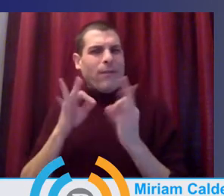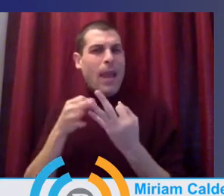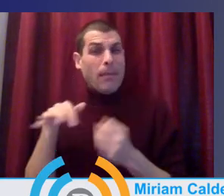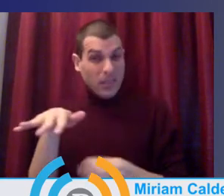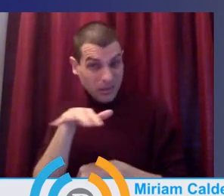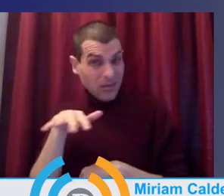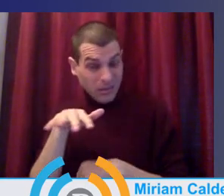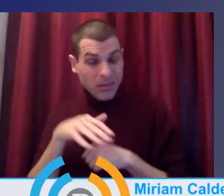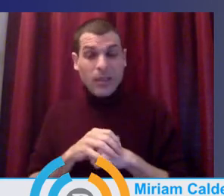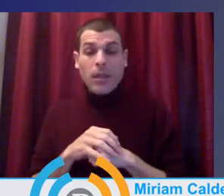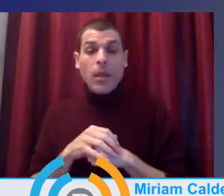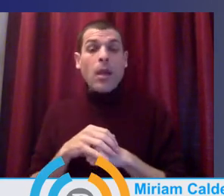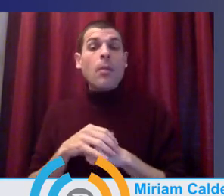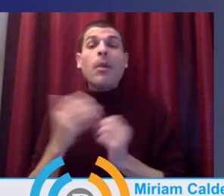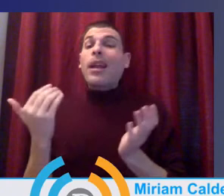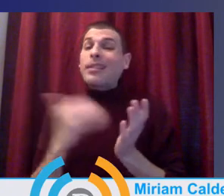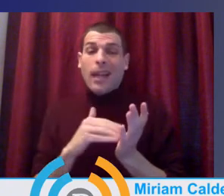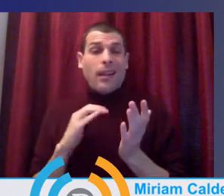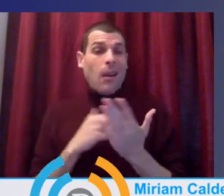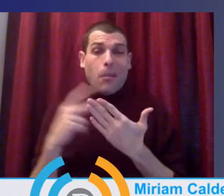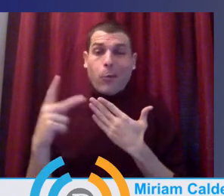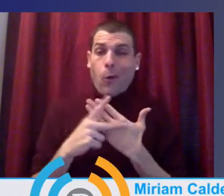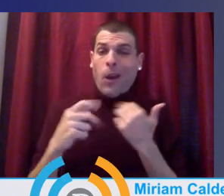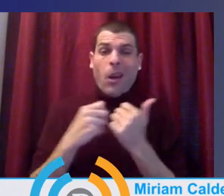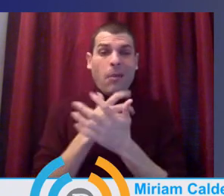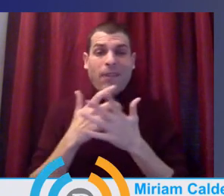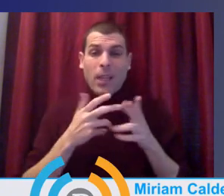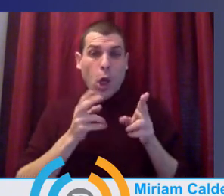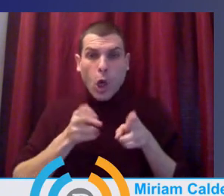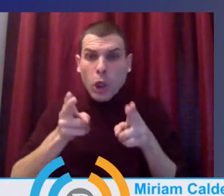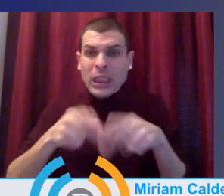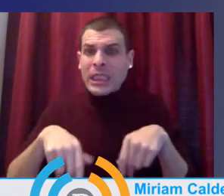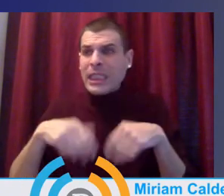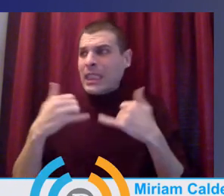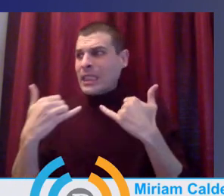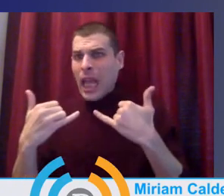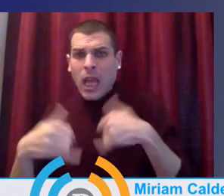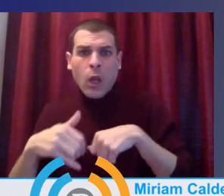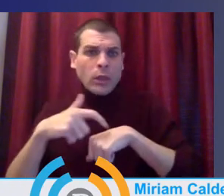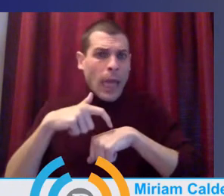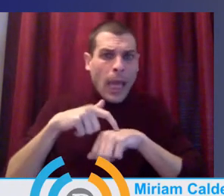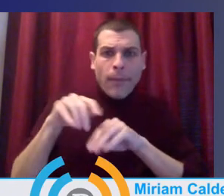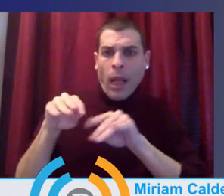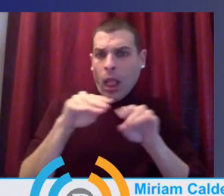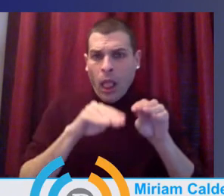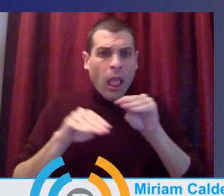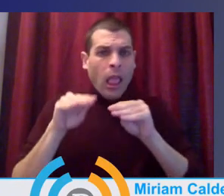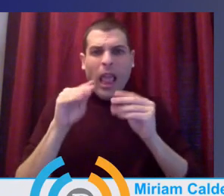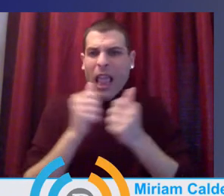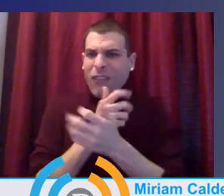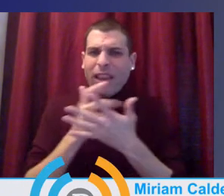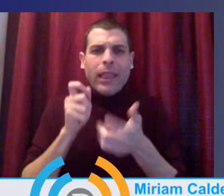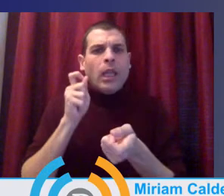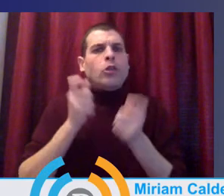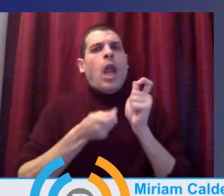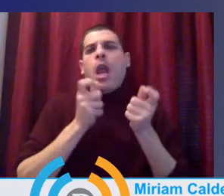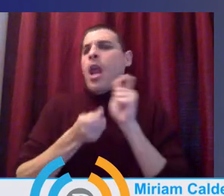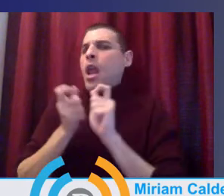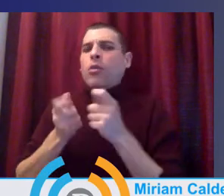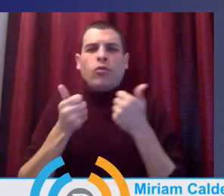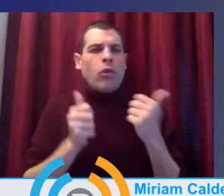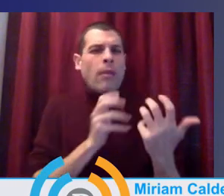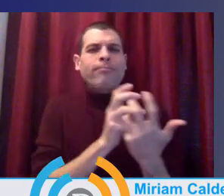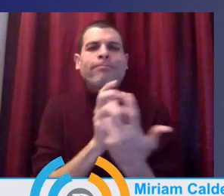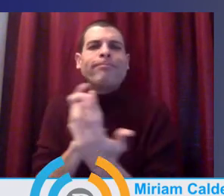lot, manage public funding uncertainty, timelines, expectations changing, find new ways to provide services to children and